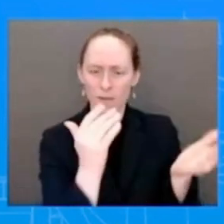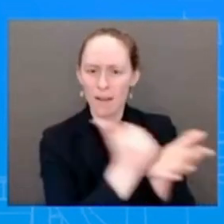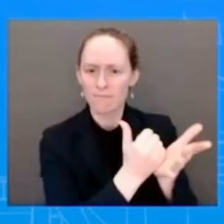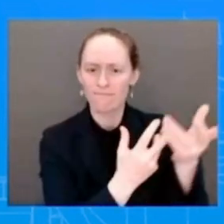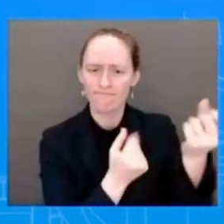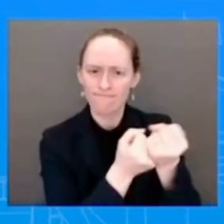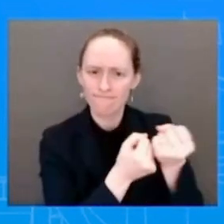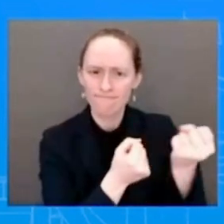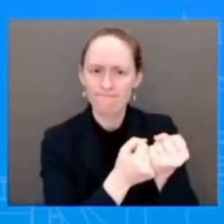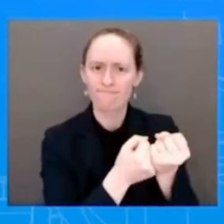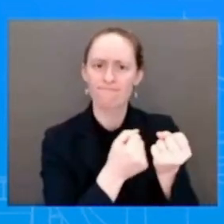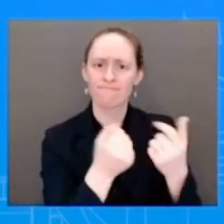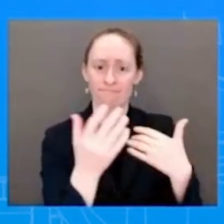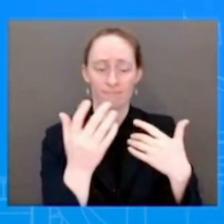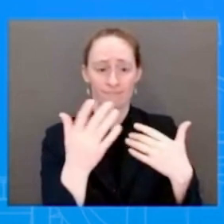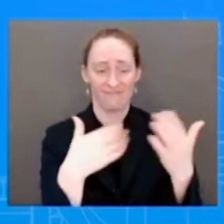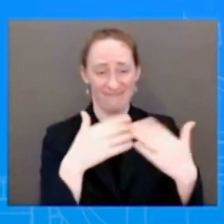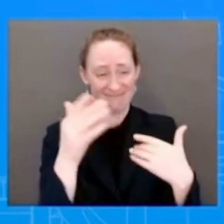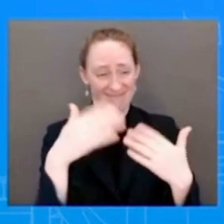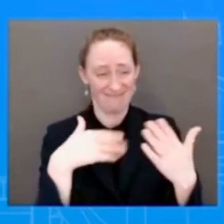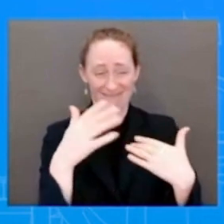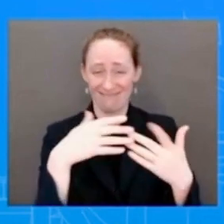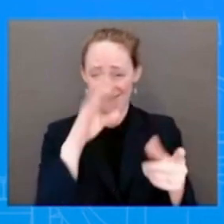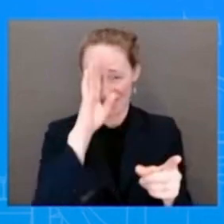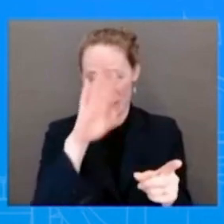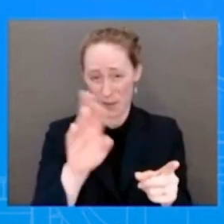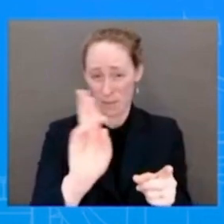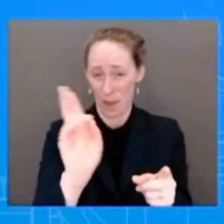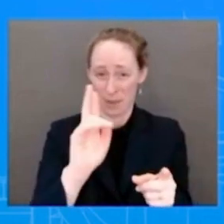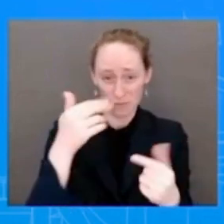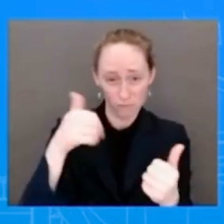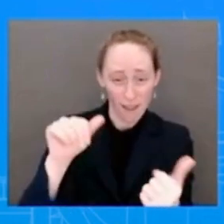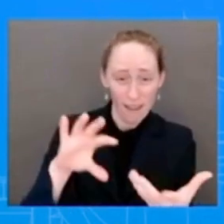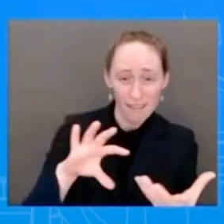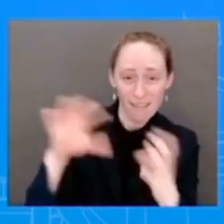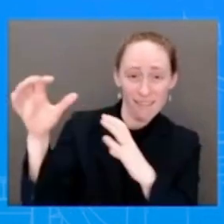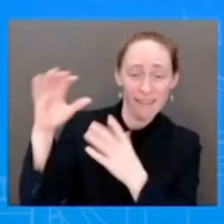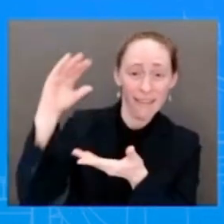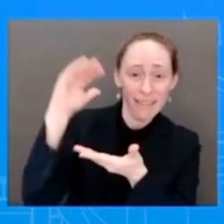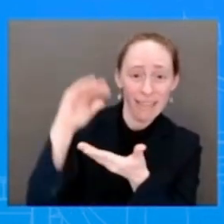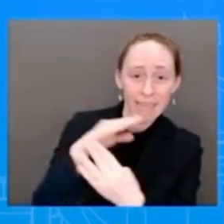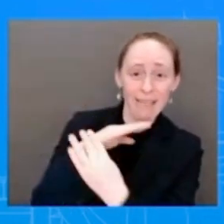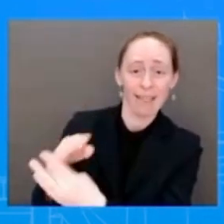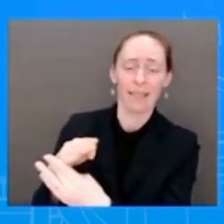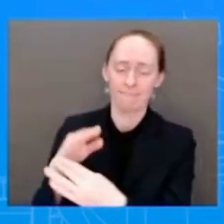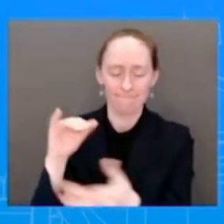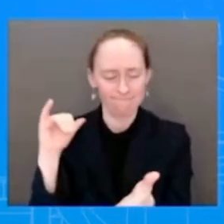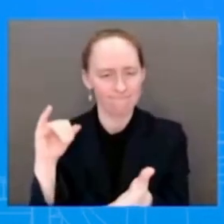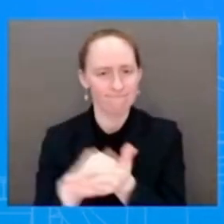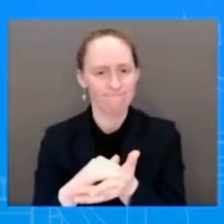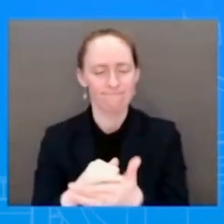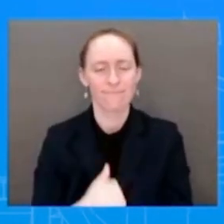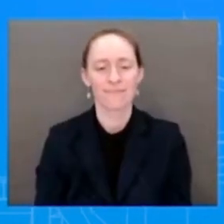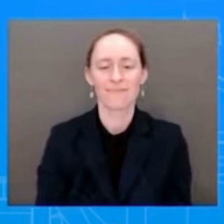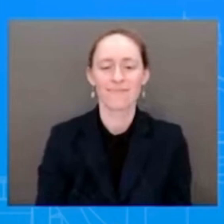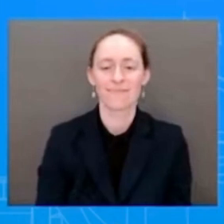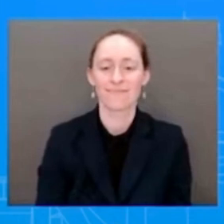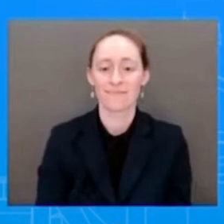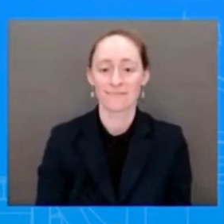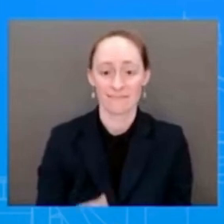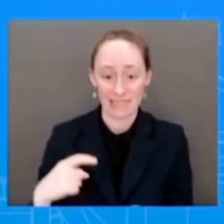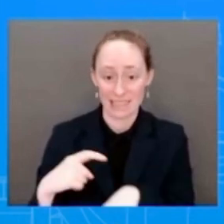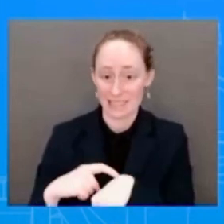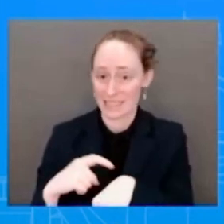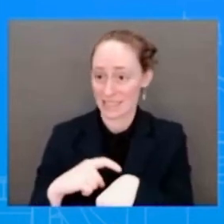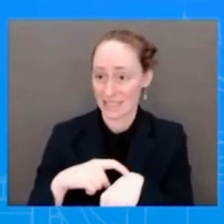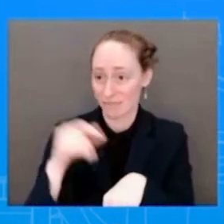country. So she has a hard time out, right? You have to get out of here because she does have to meet with the President of the Oval Office in